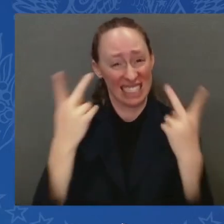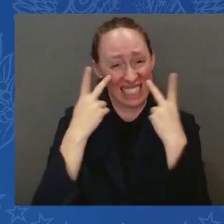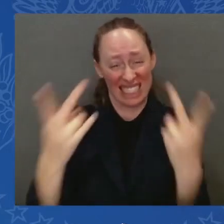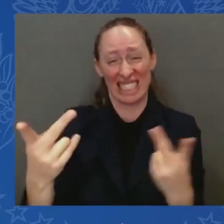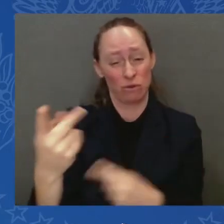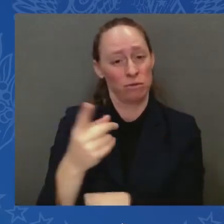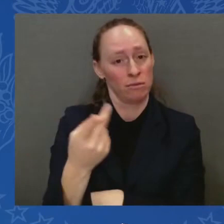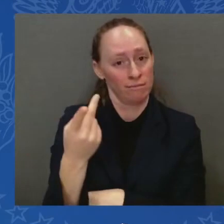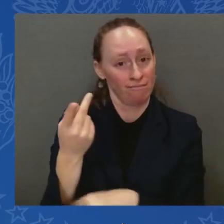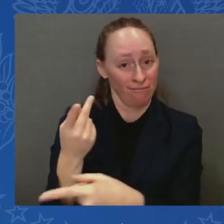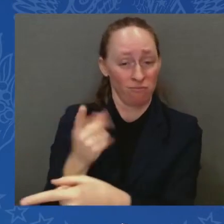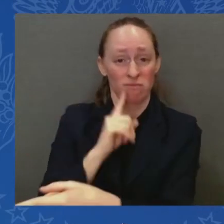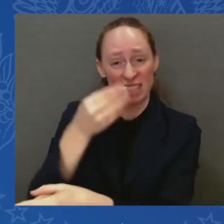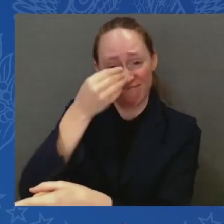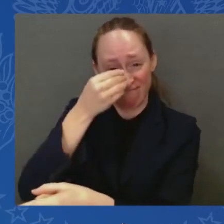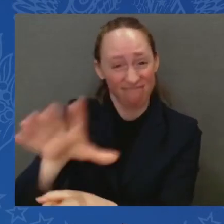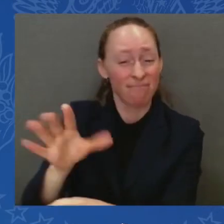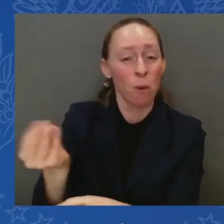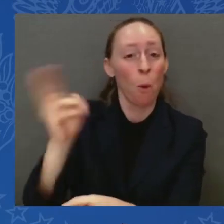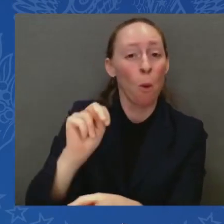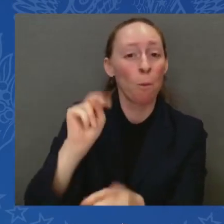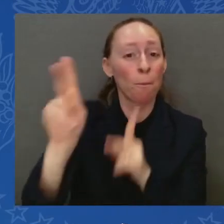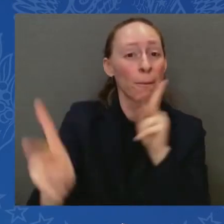community from being able to provide this aid.